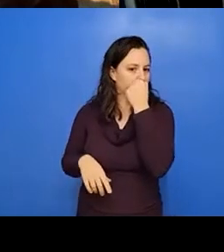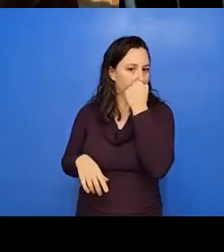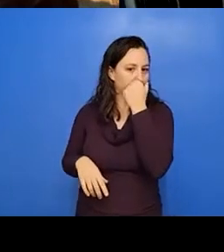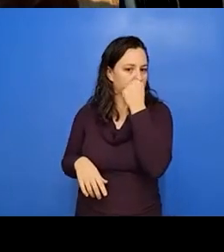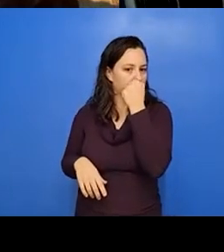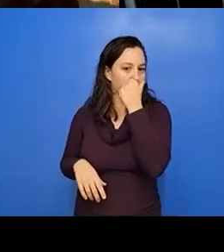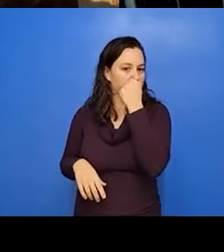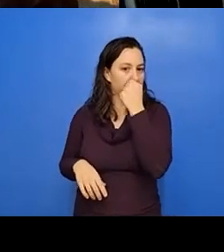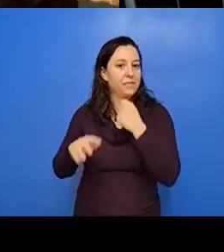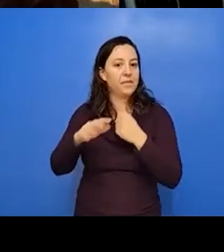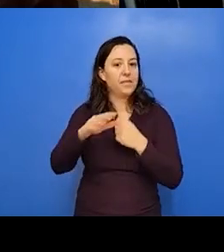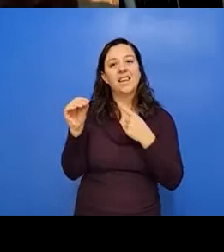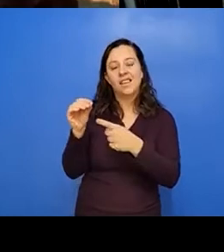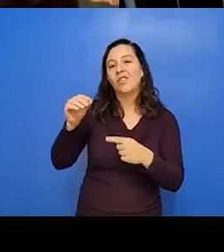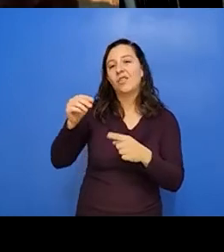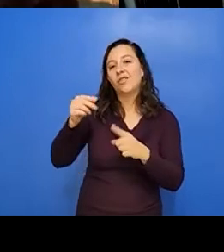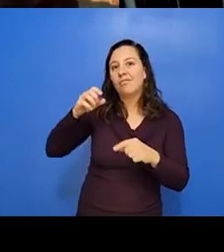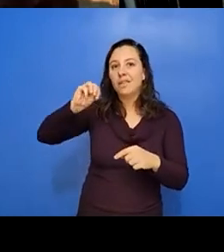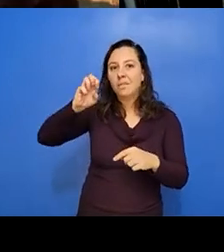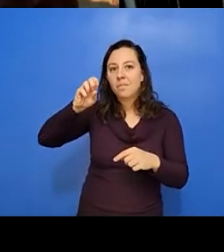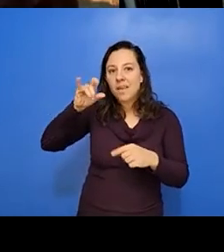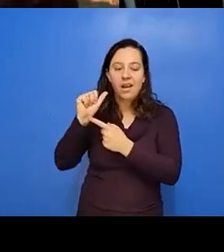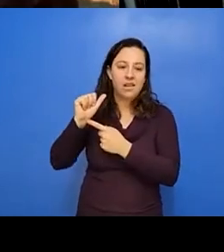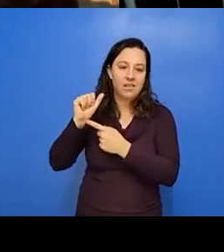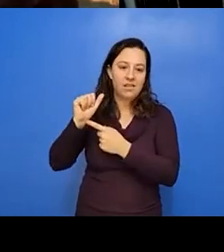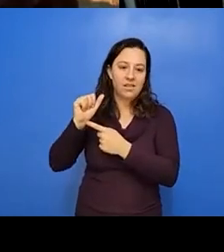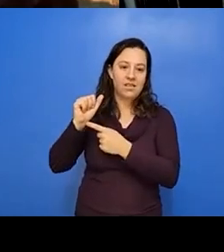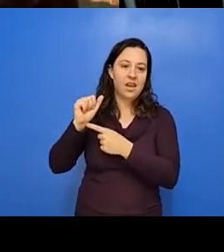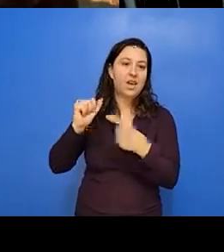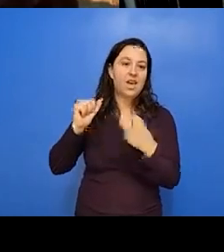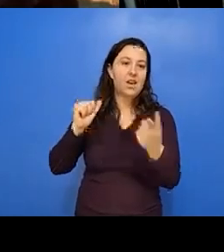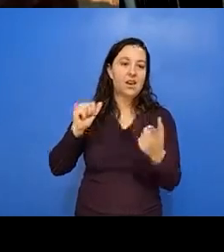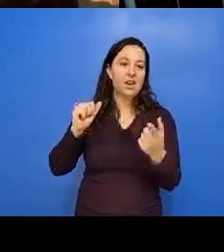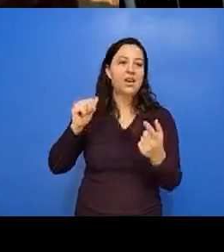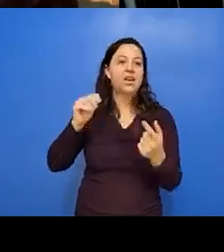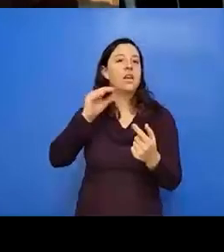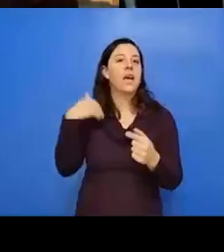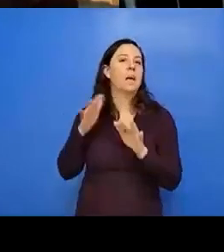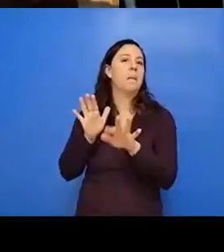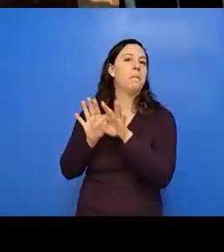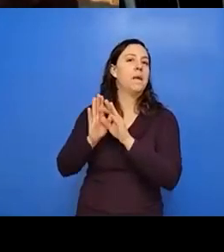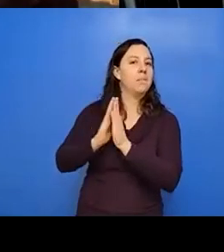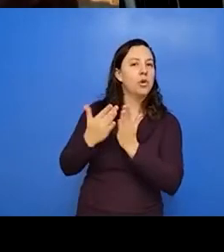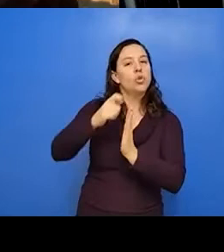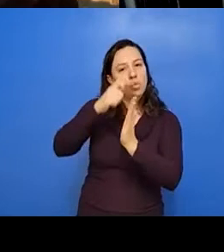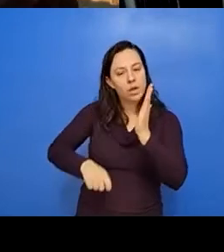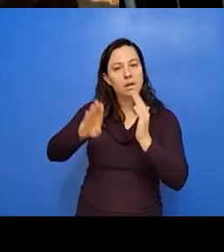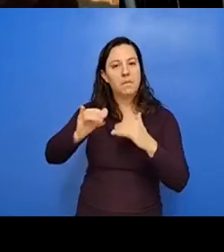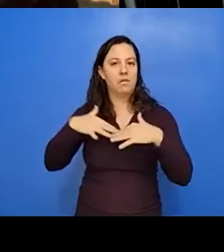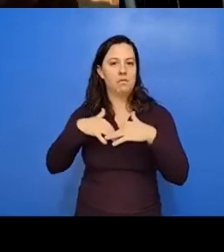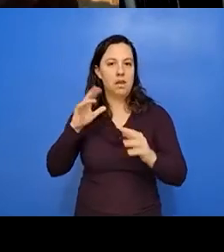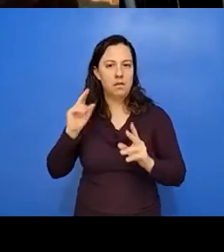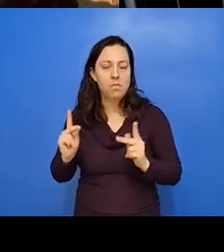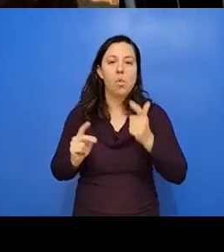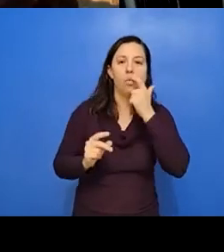of, you know, the media, there's all kinds of ways, but, but, you know, pick up books by native people, watch videos, vision maker media,